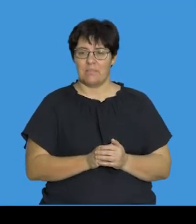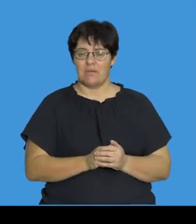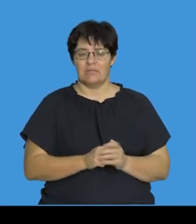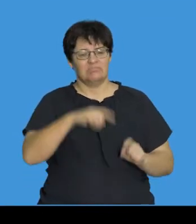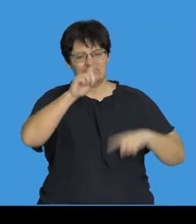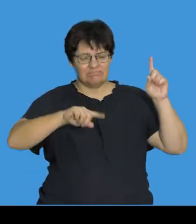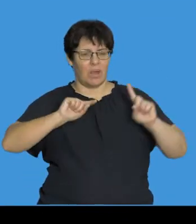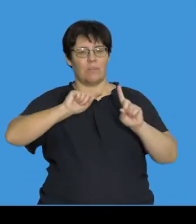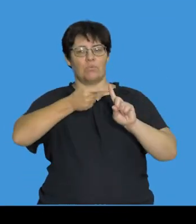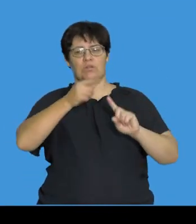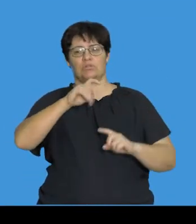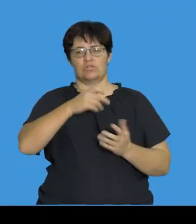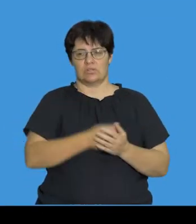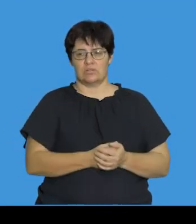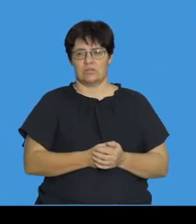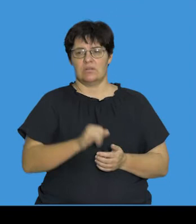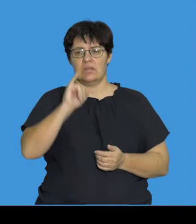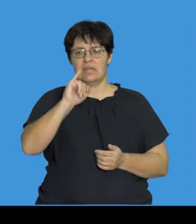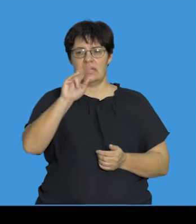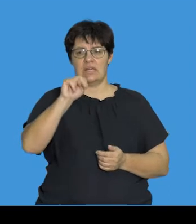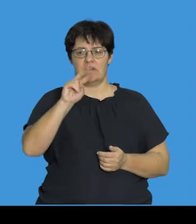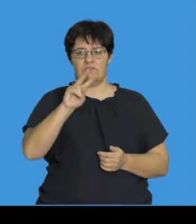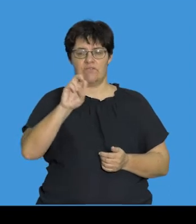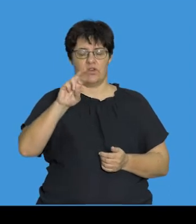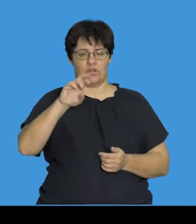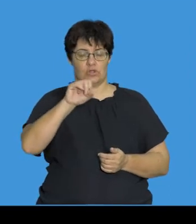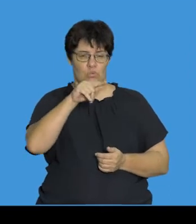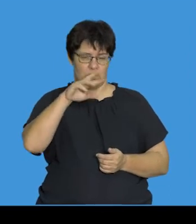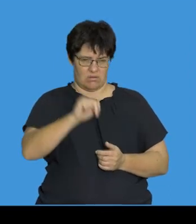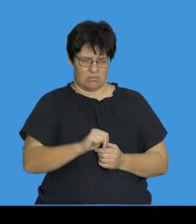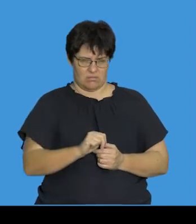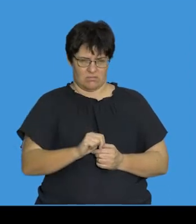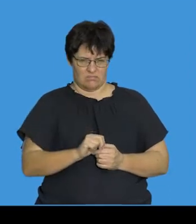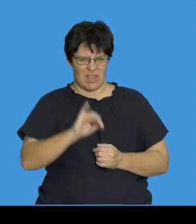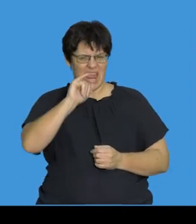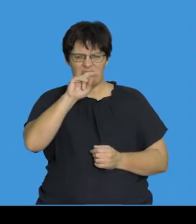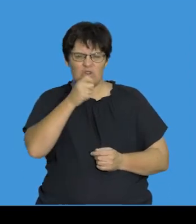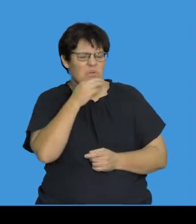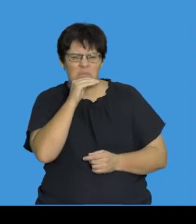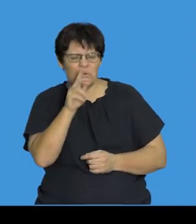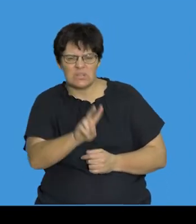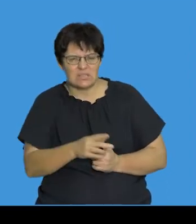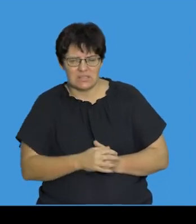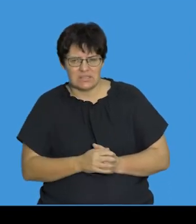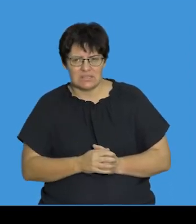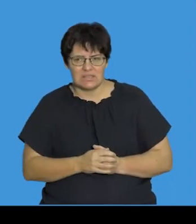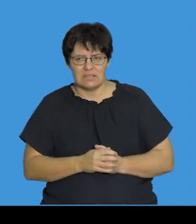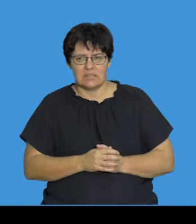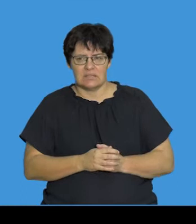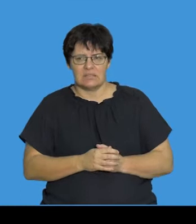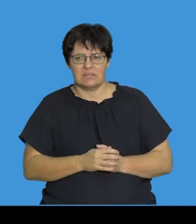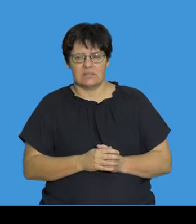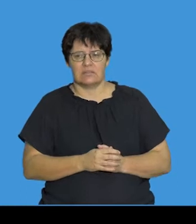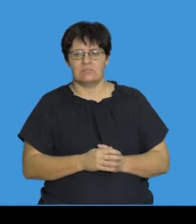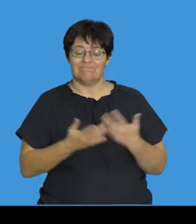that there's a different type of point mutation called an inversion. So what does an inversion mean? An inversion